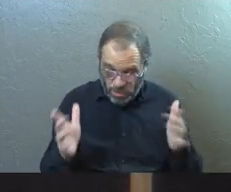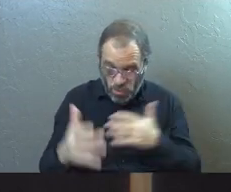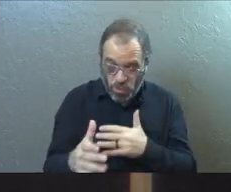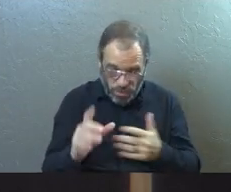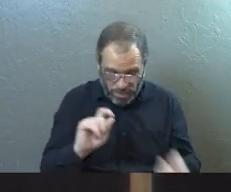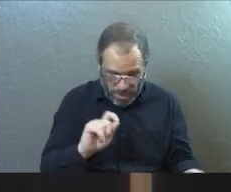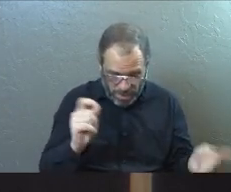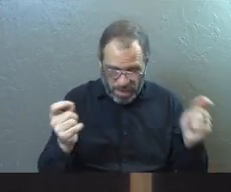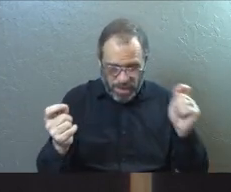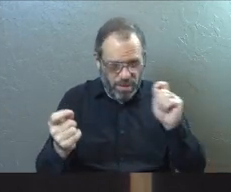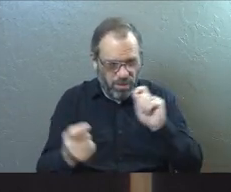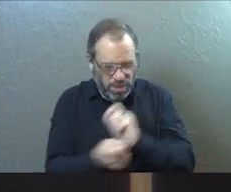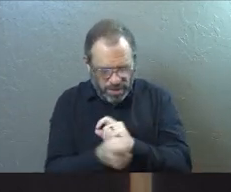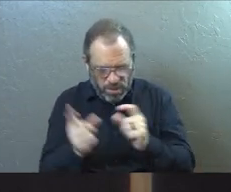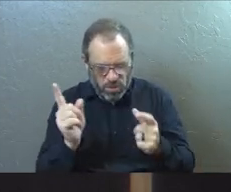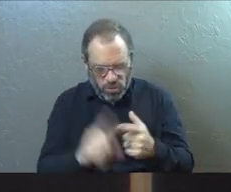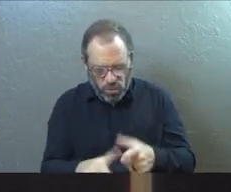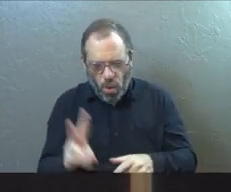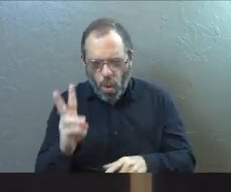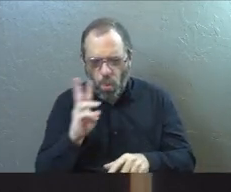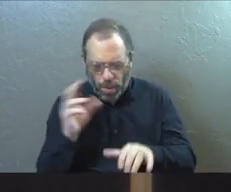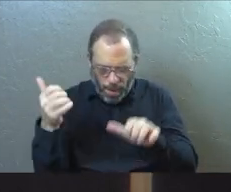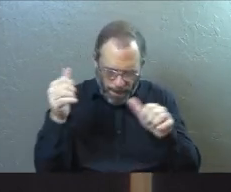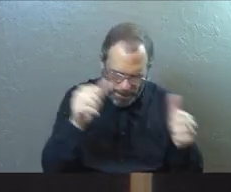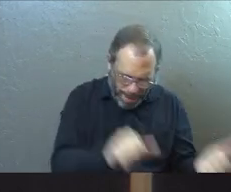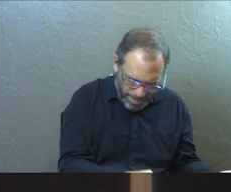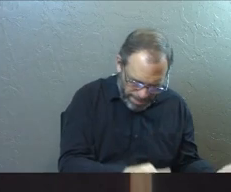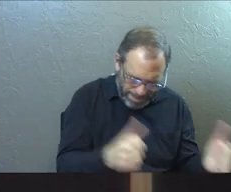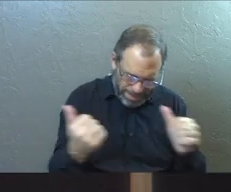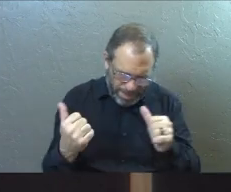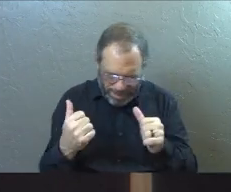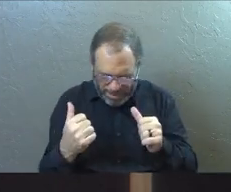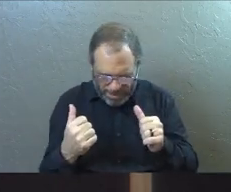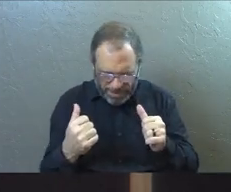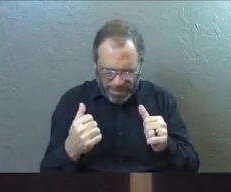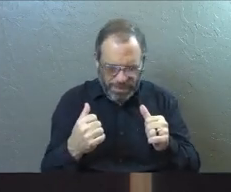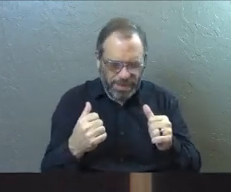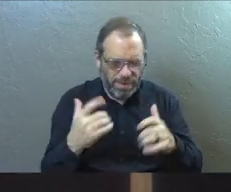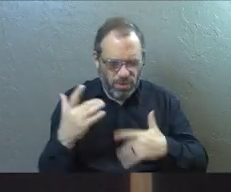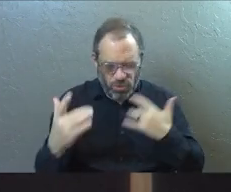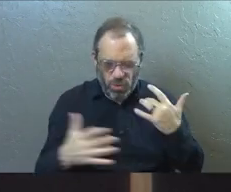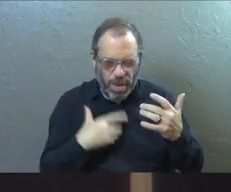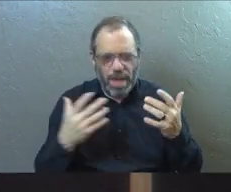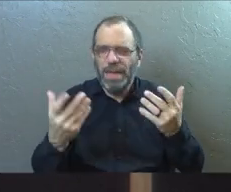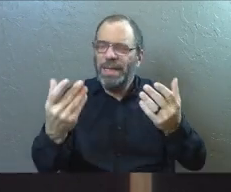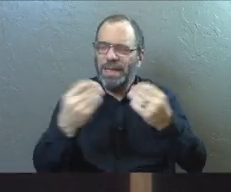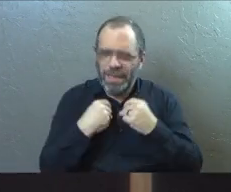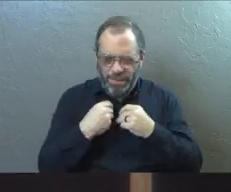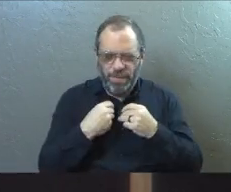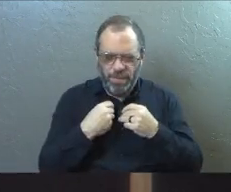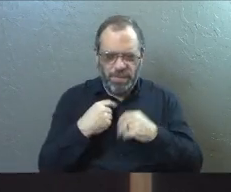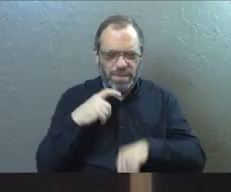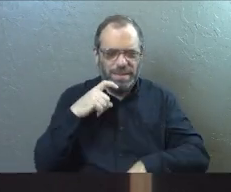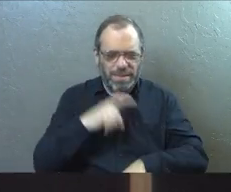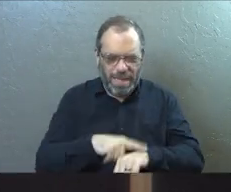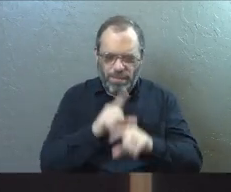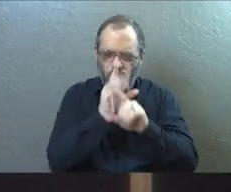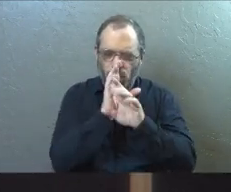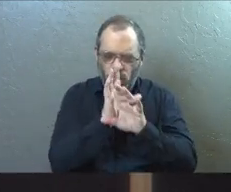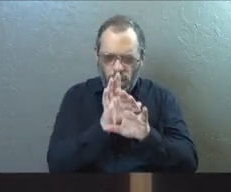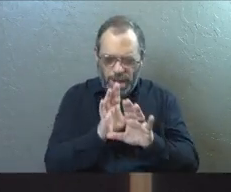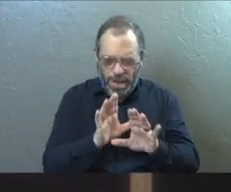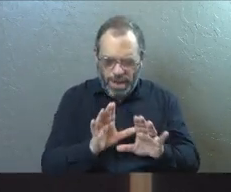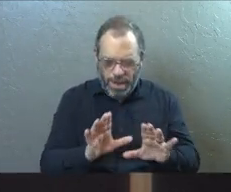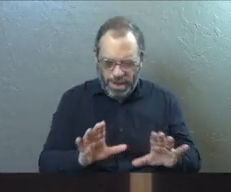switches over to water baptism time, God, and the joy comes in, Lord, I pray that you would just give us a space, just give us a quiet